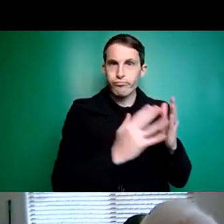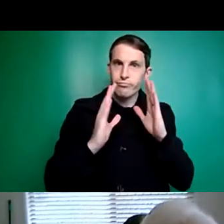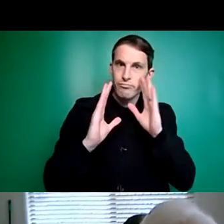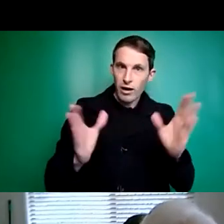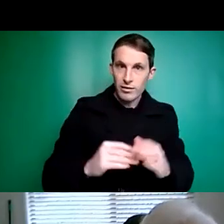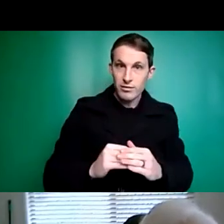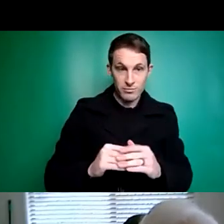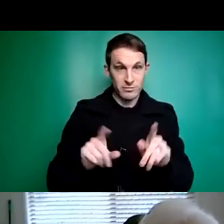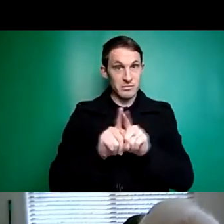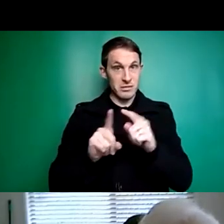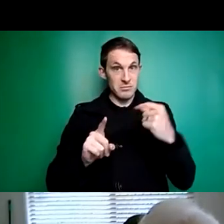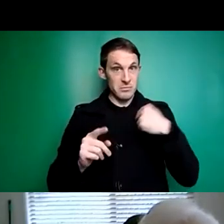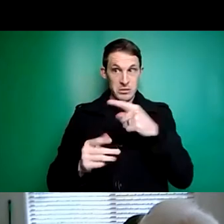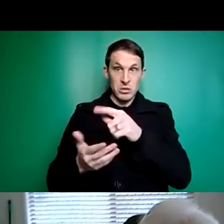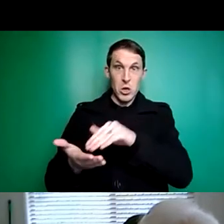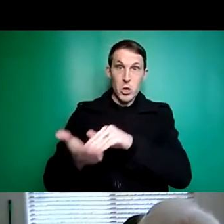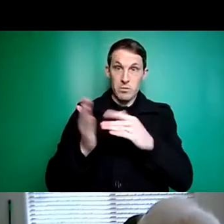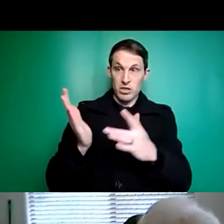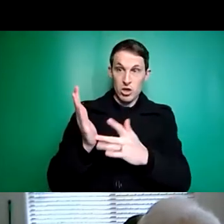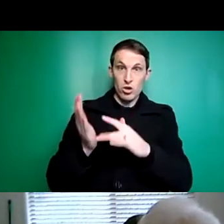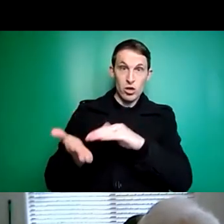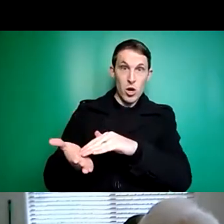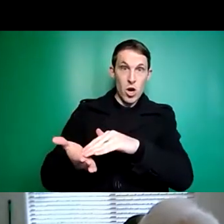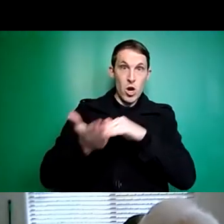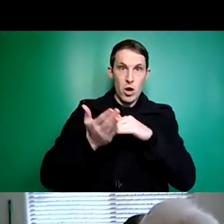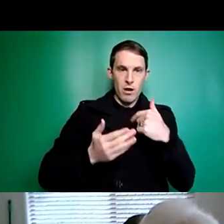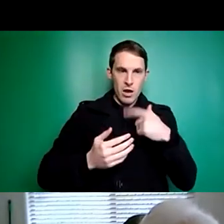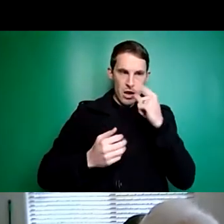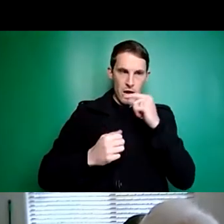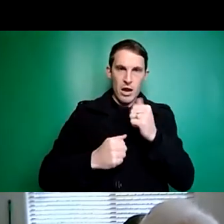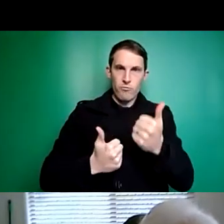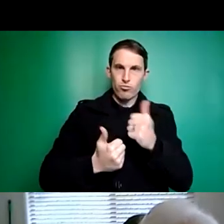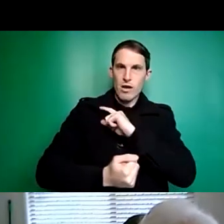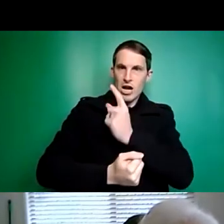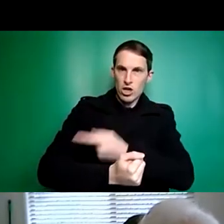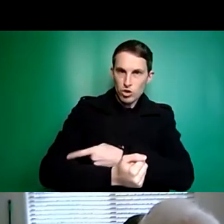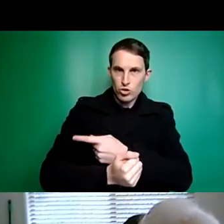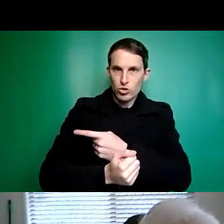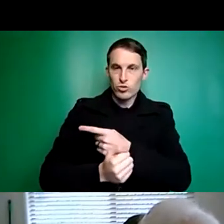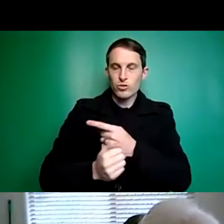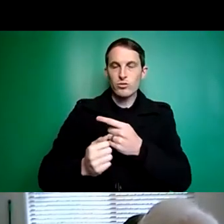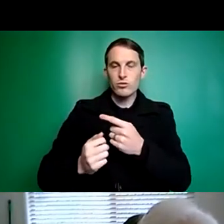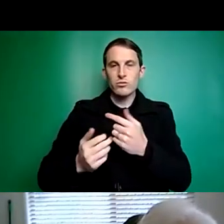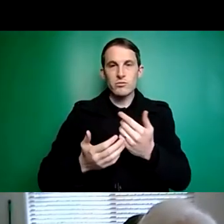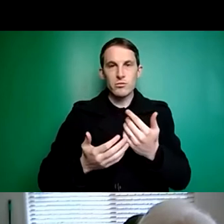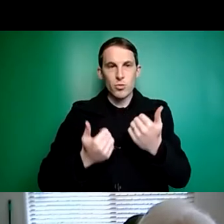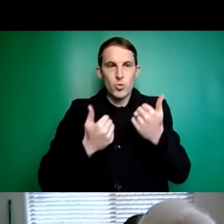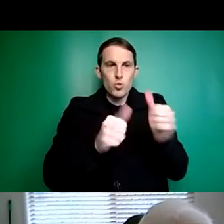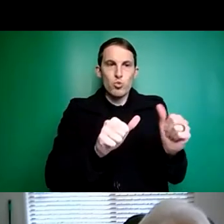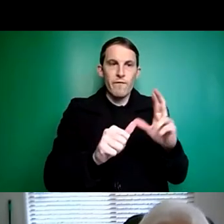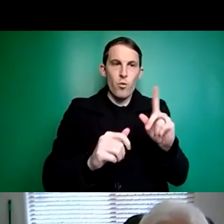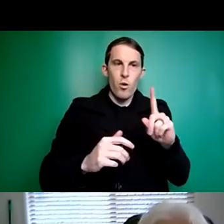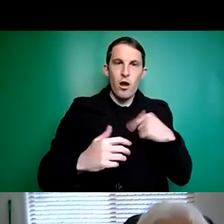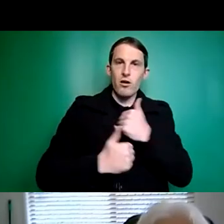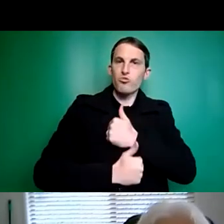enable me to do is save energy so I can do the things that I need to do. Right. That's really important. Thank you for